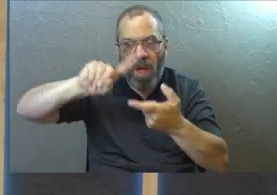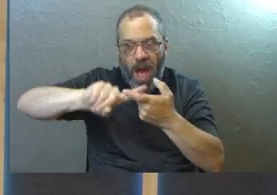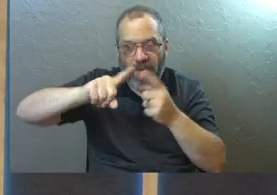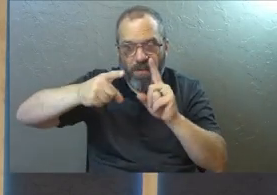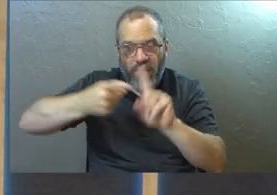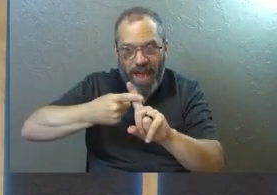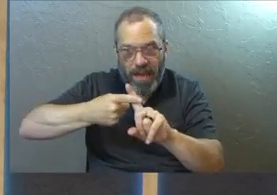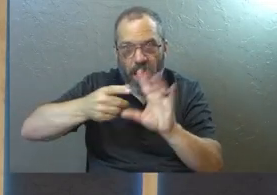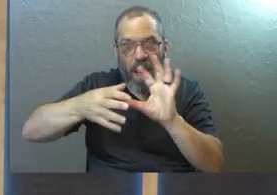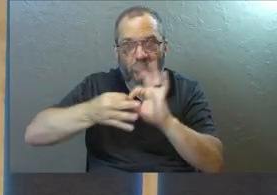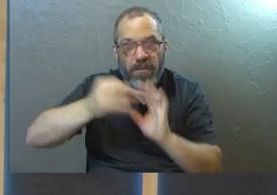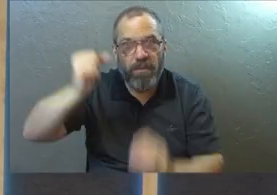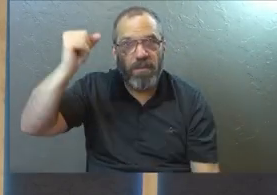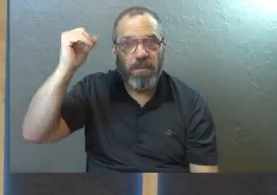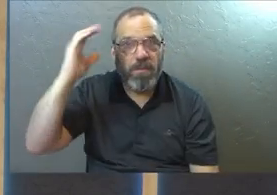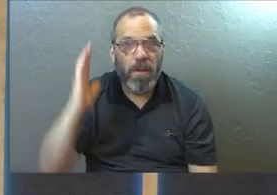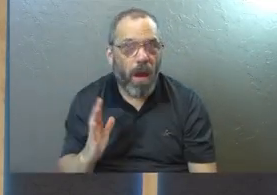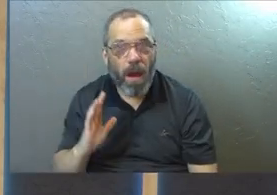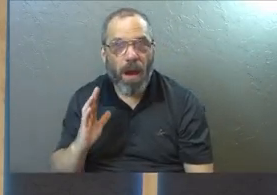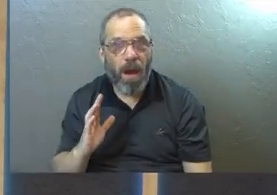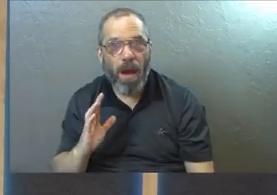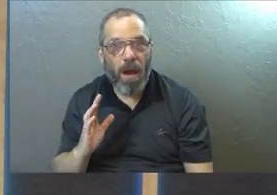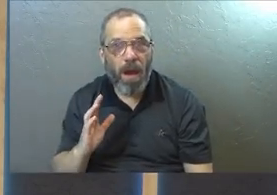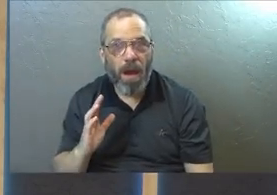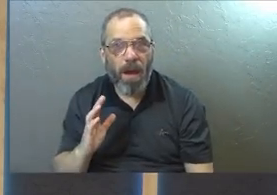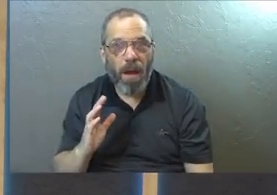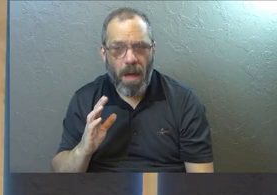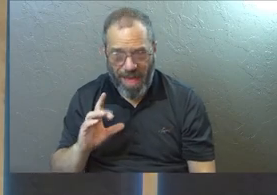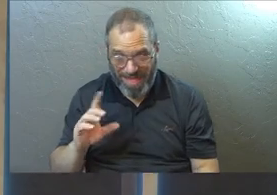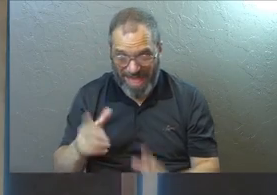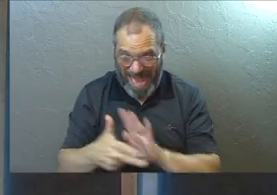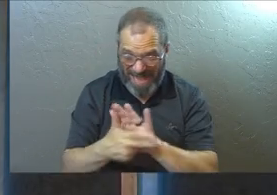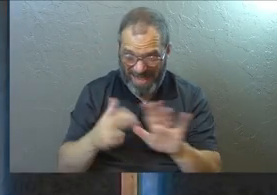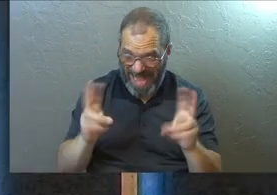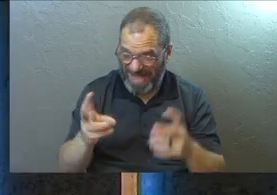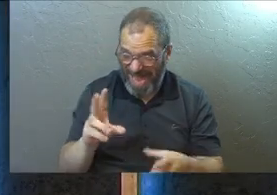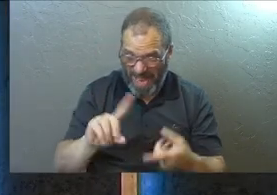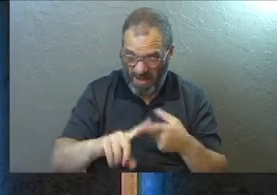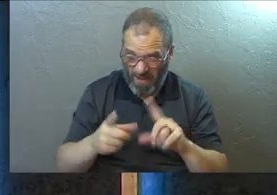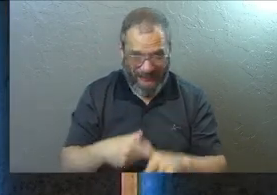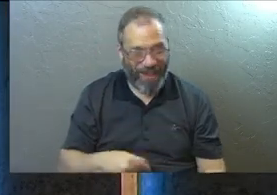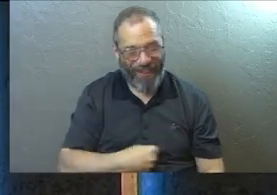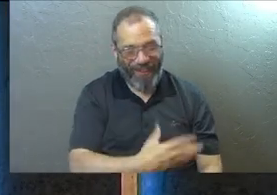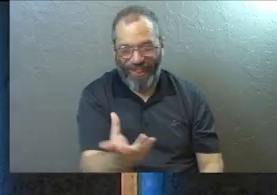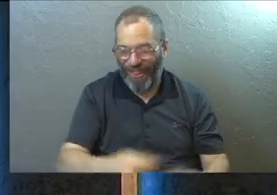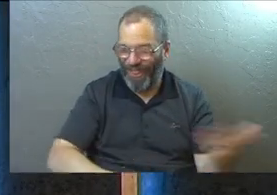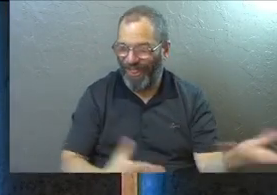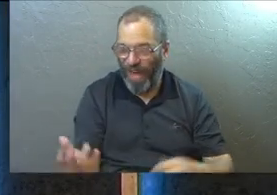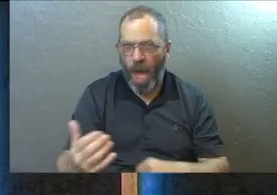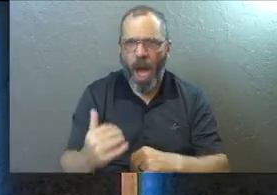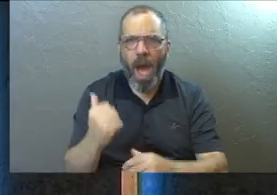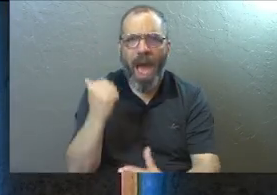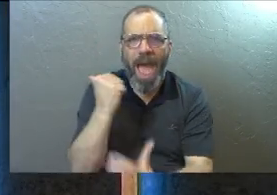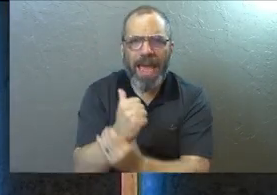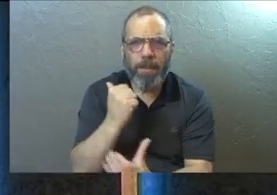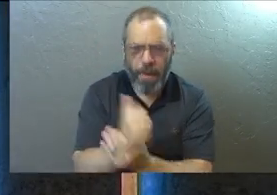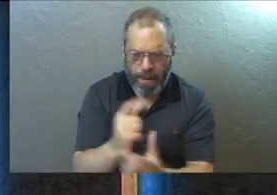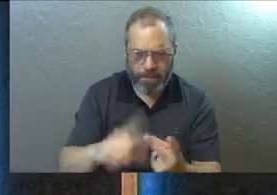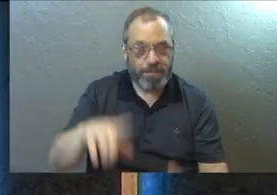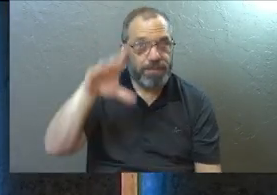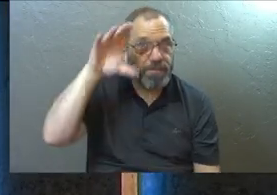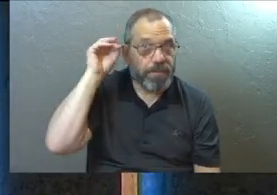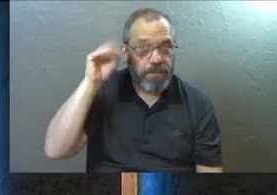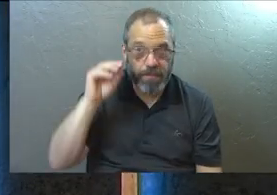friend of God. God didn't just hand out that title to anybody. Abraham, Moses,